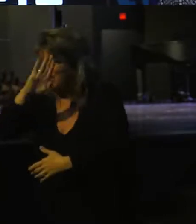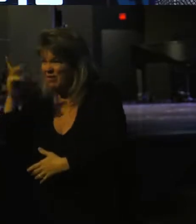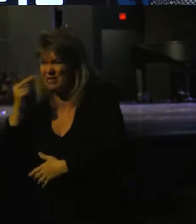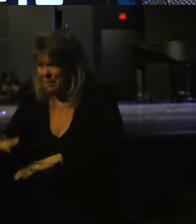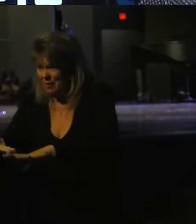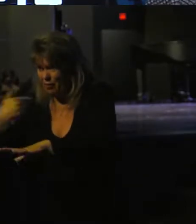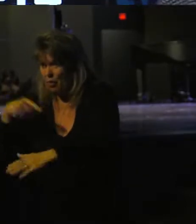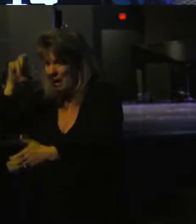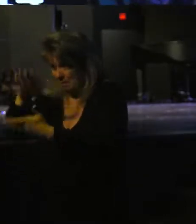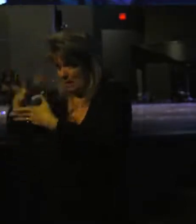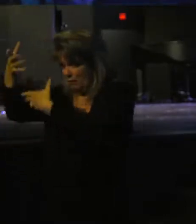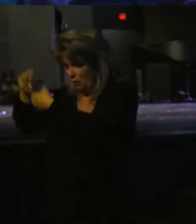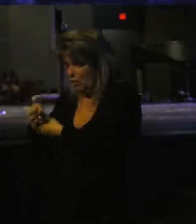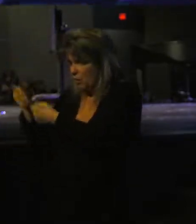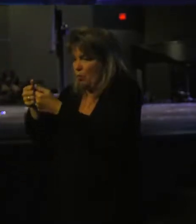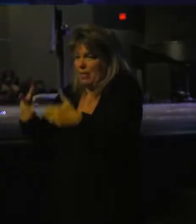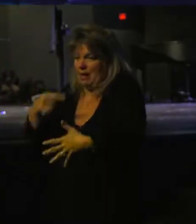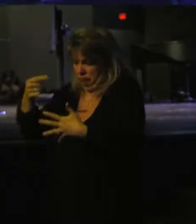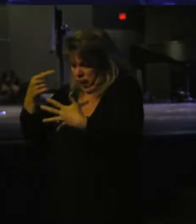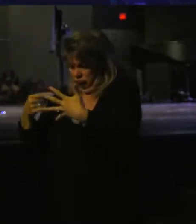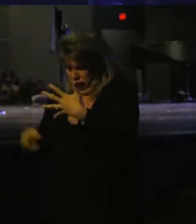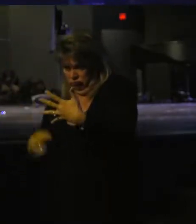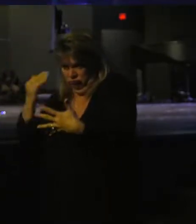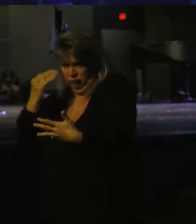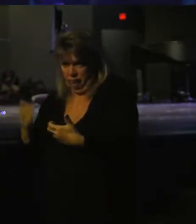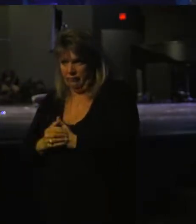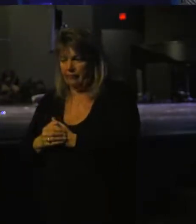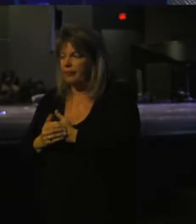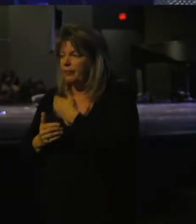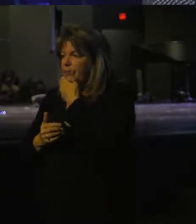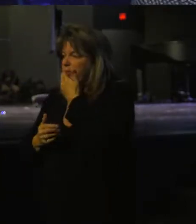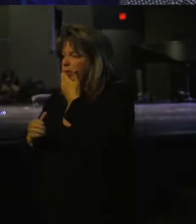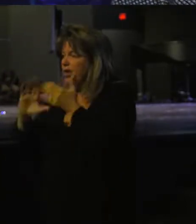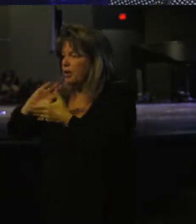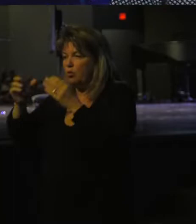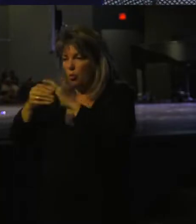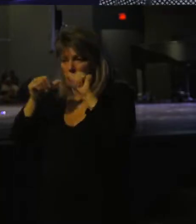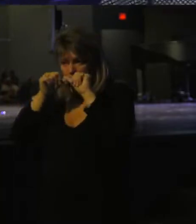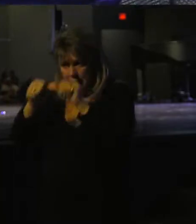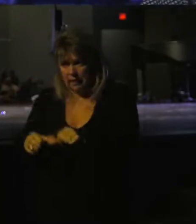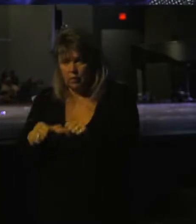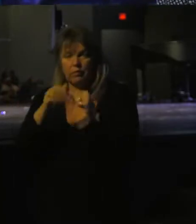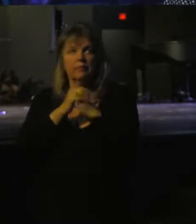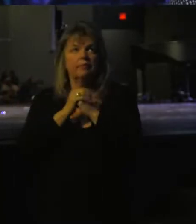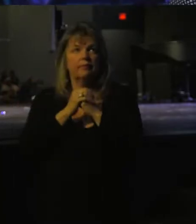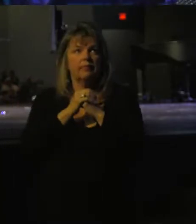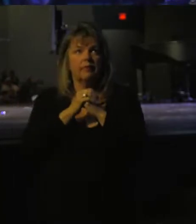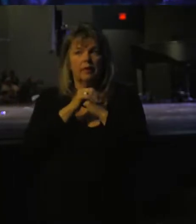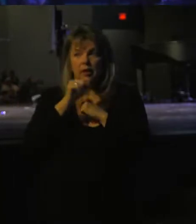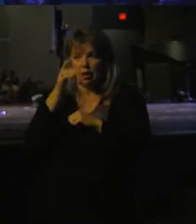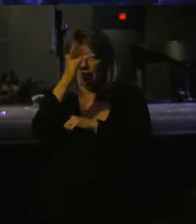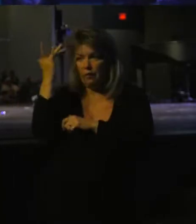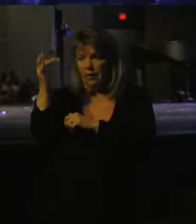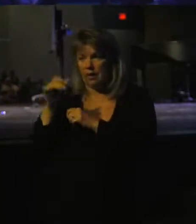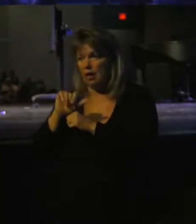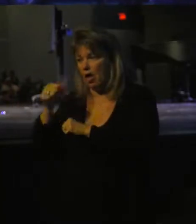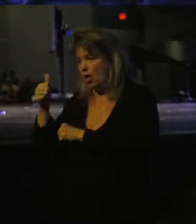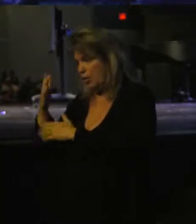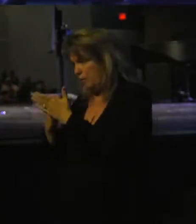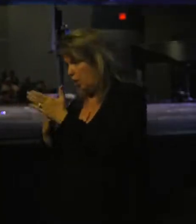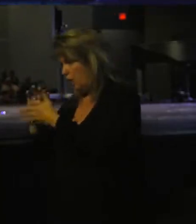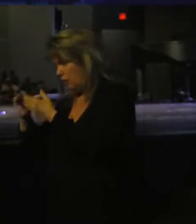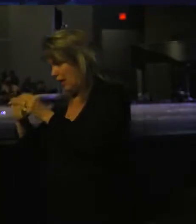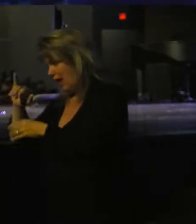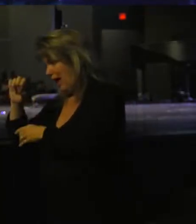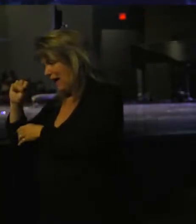He believed and trusted without all the details. The story continues. Don't forget about the other guy in the story, Isaac, the